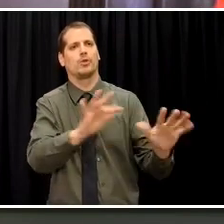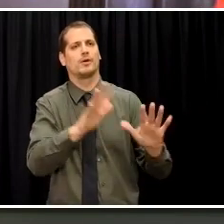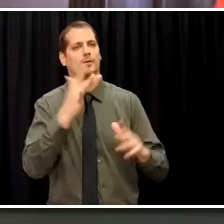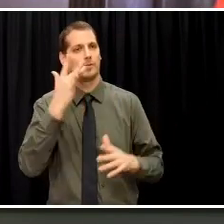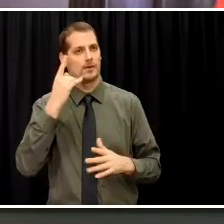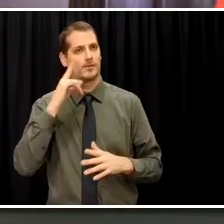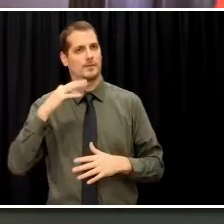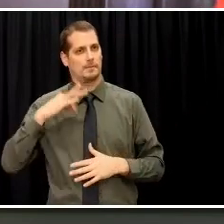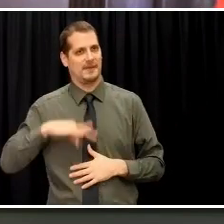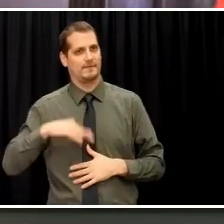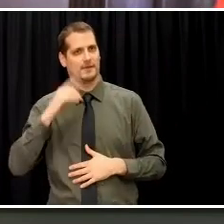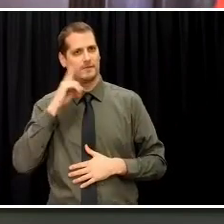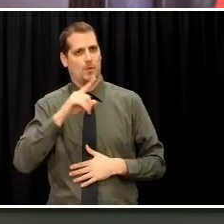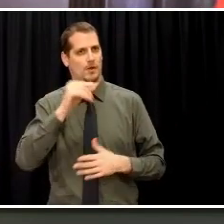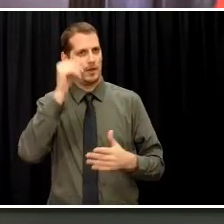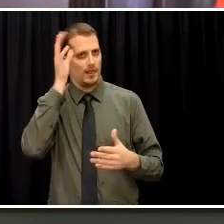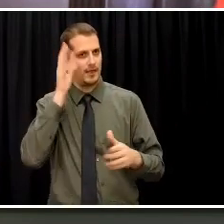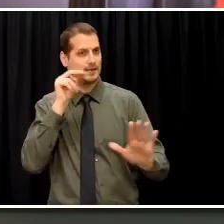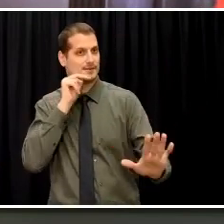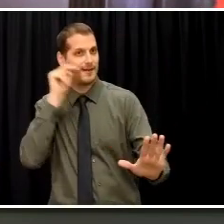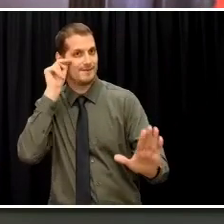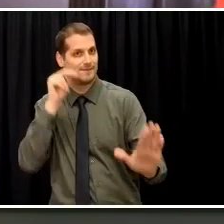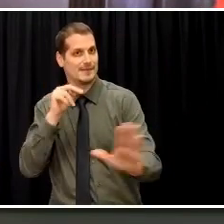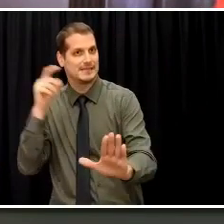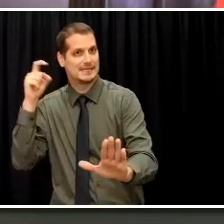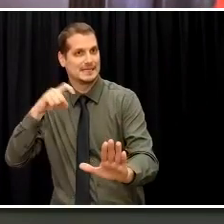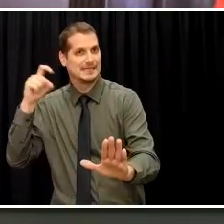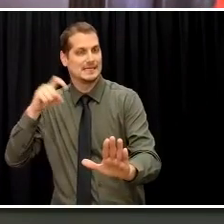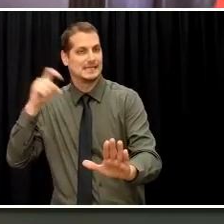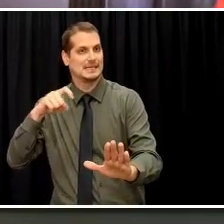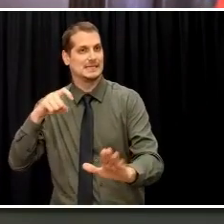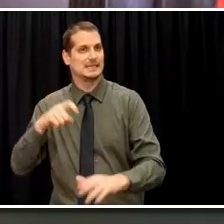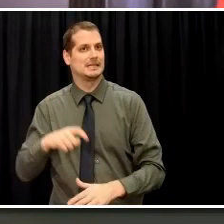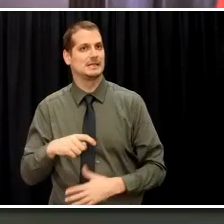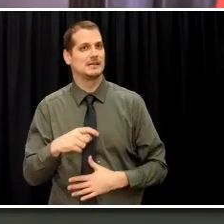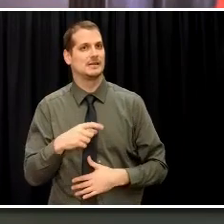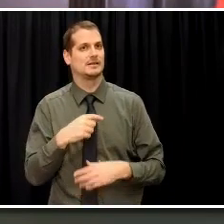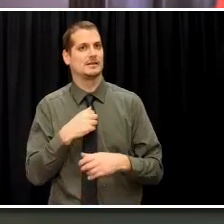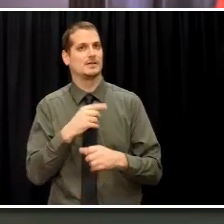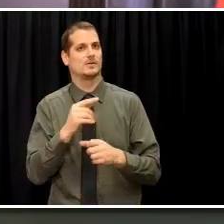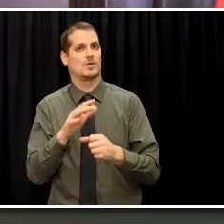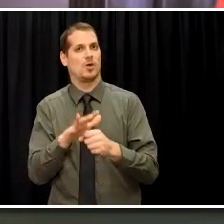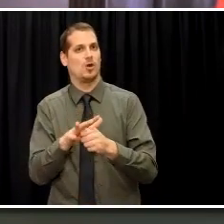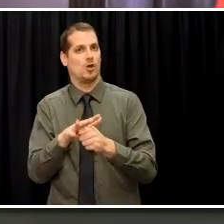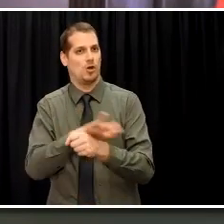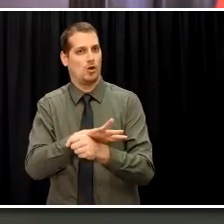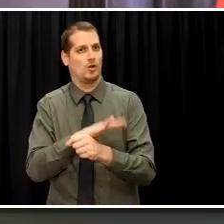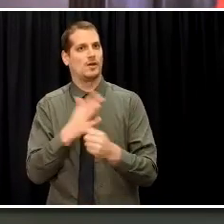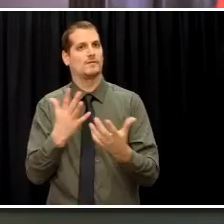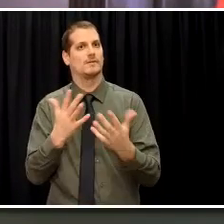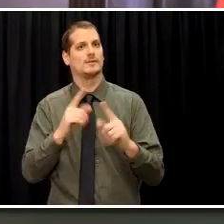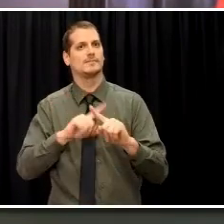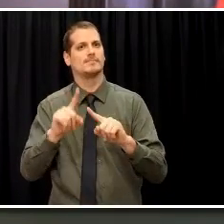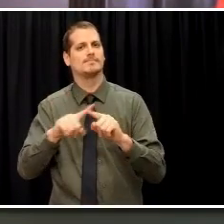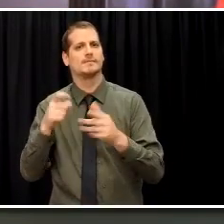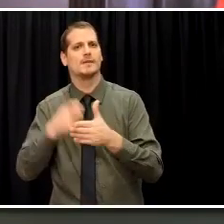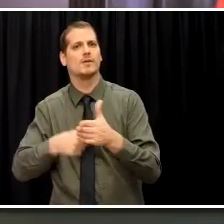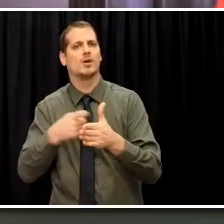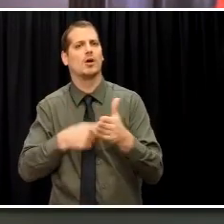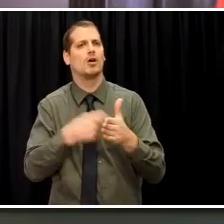for the behalf of Alaska Natives to cover those related costs to